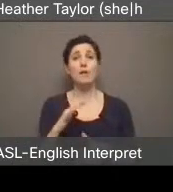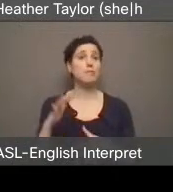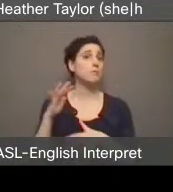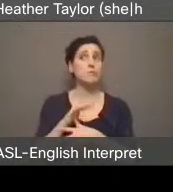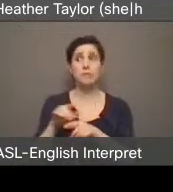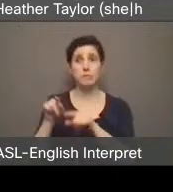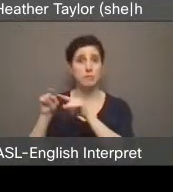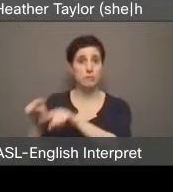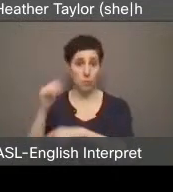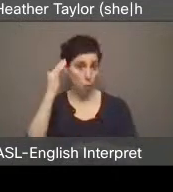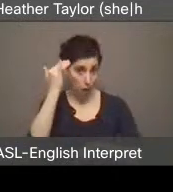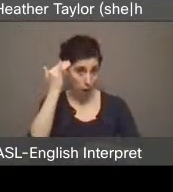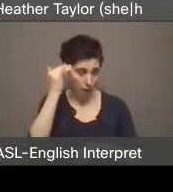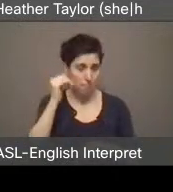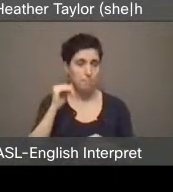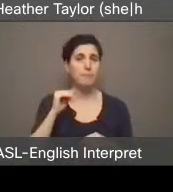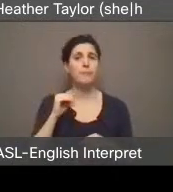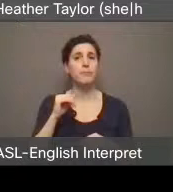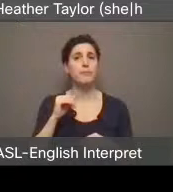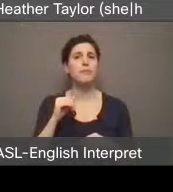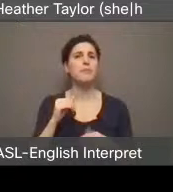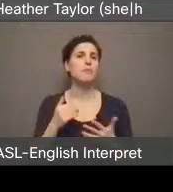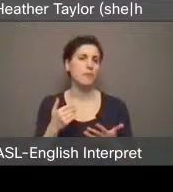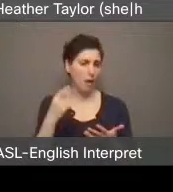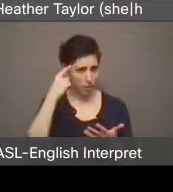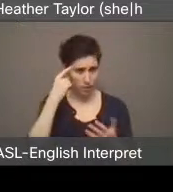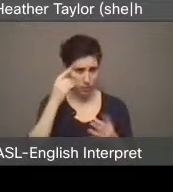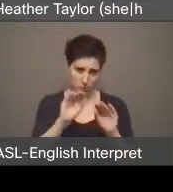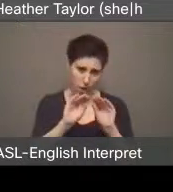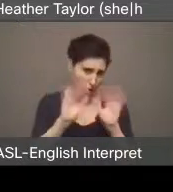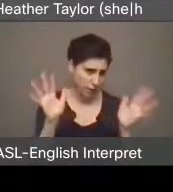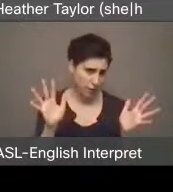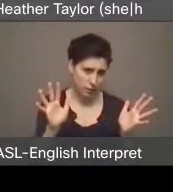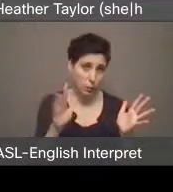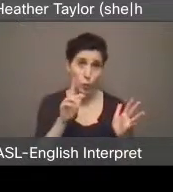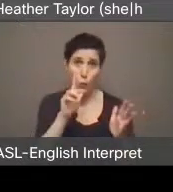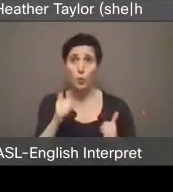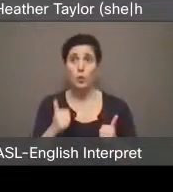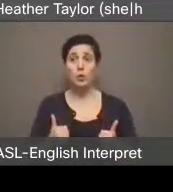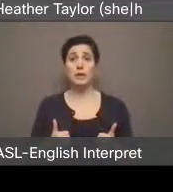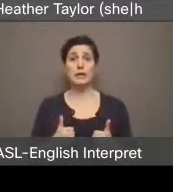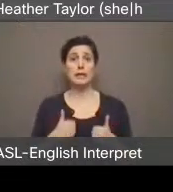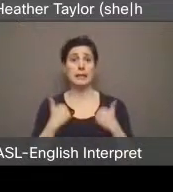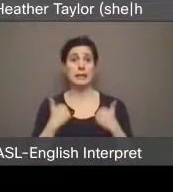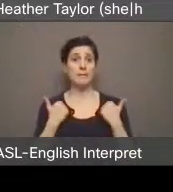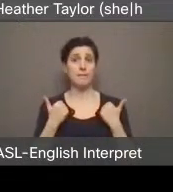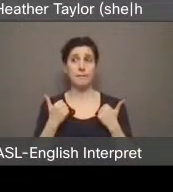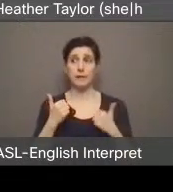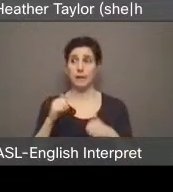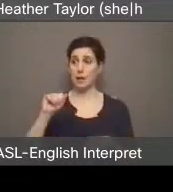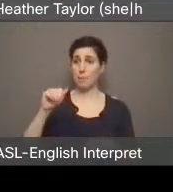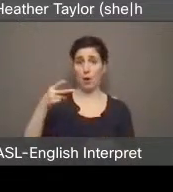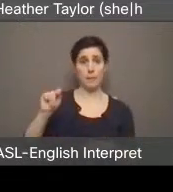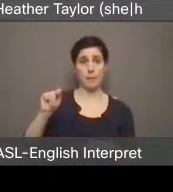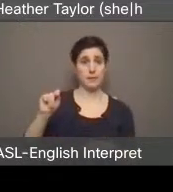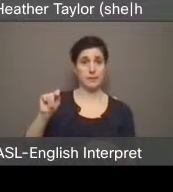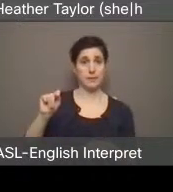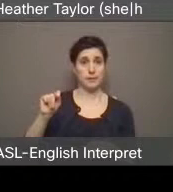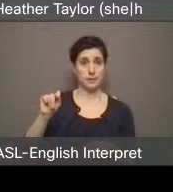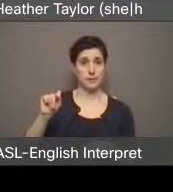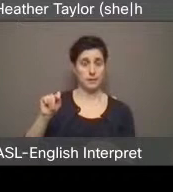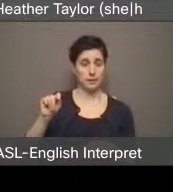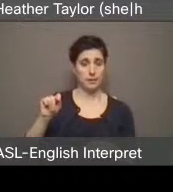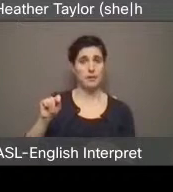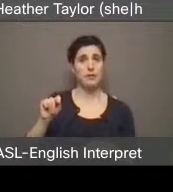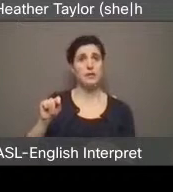Well, I think it's self-evident to residents in apartments just to name a few reasons